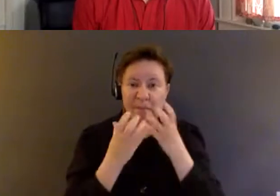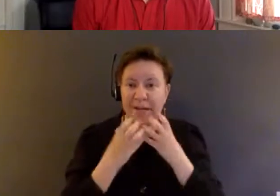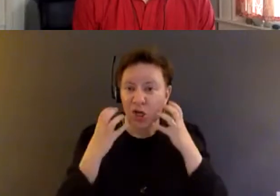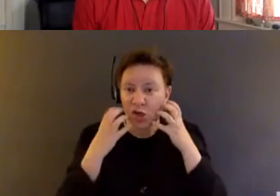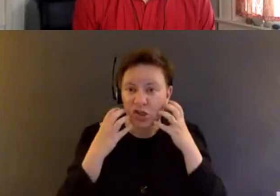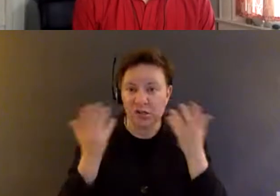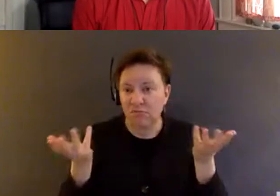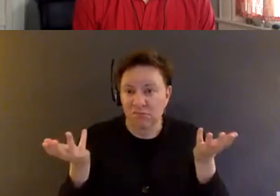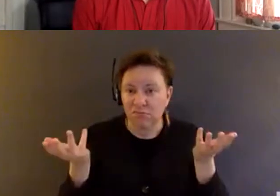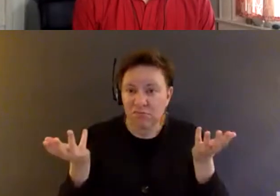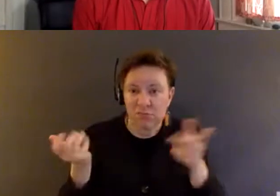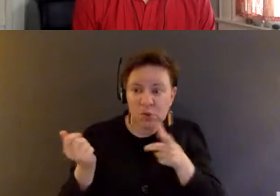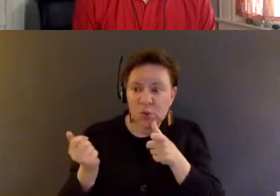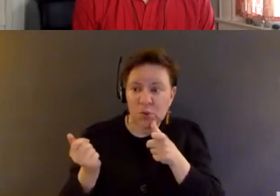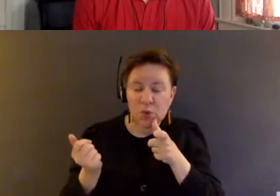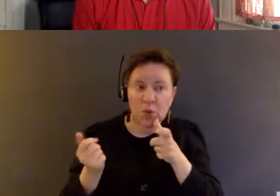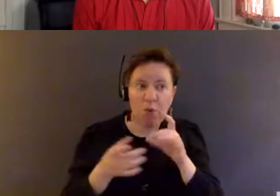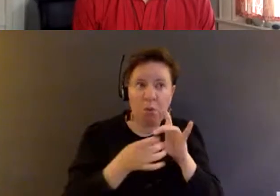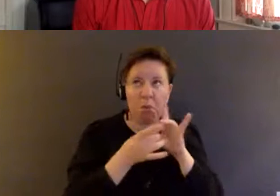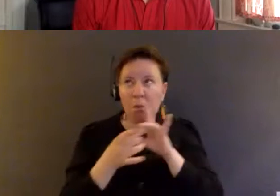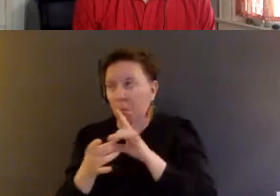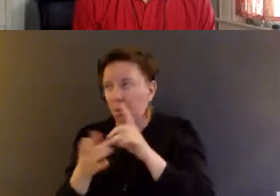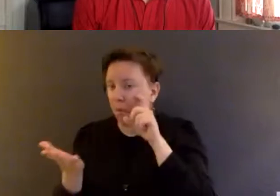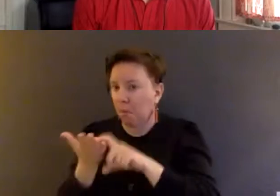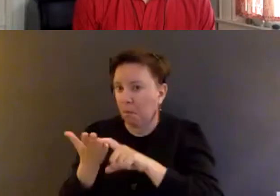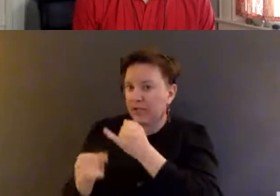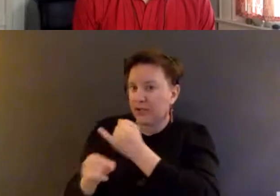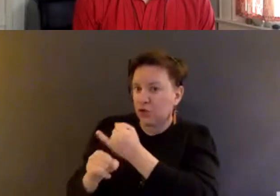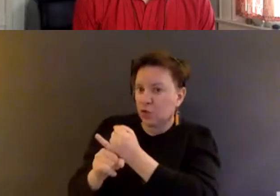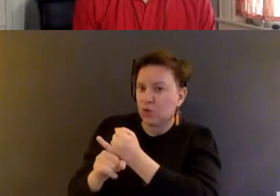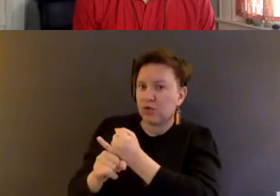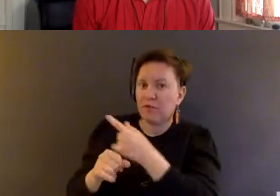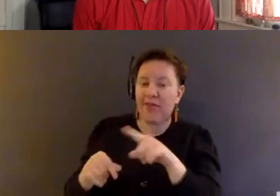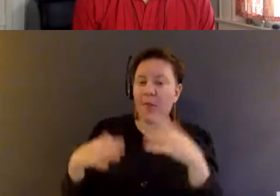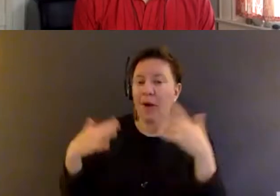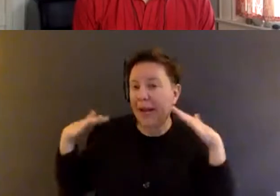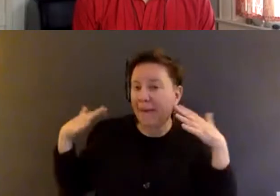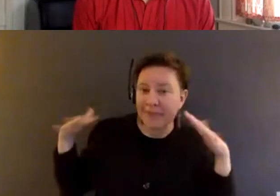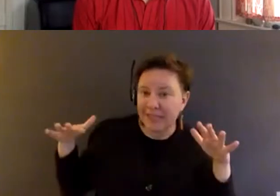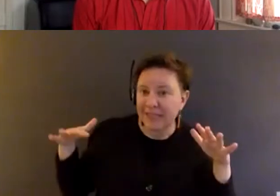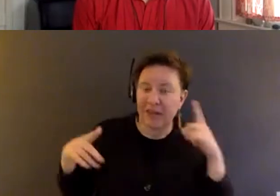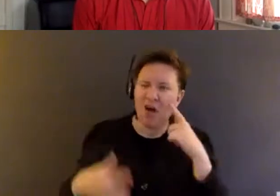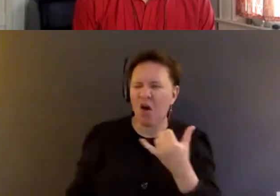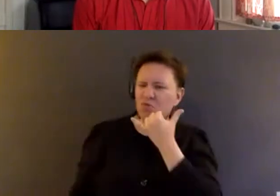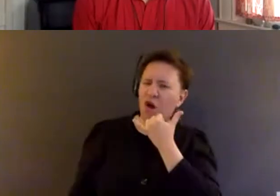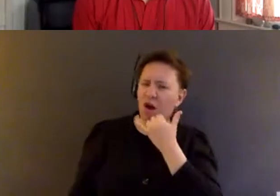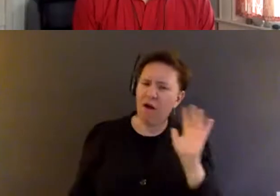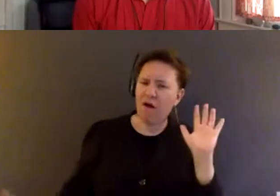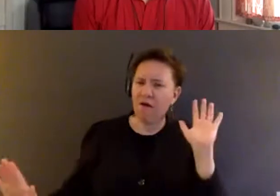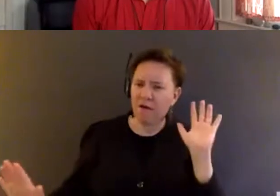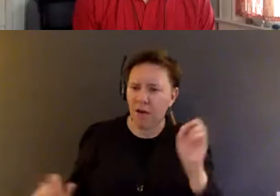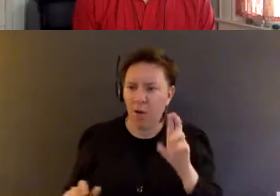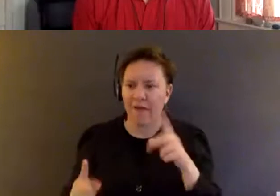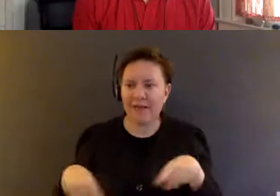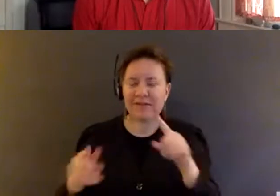um, who came to institutions because, um, they were hippies and they thought it was wrong, or they had some